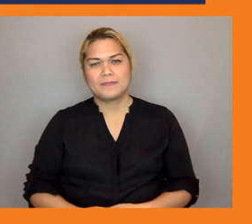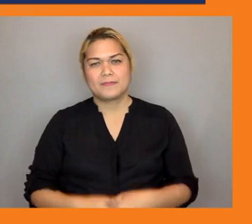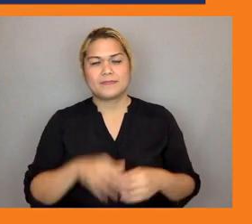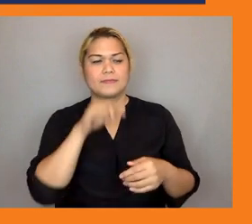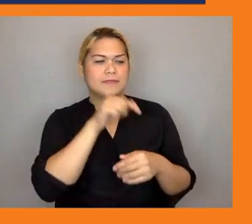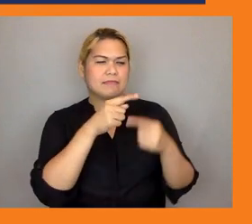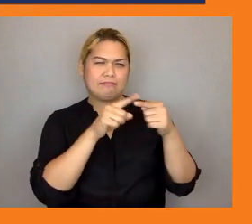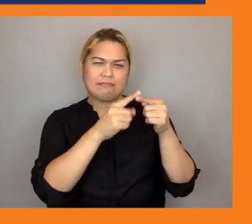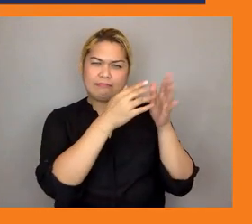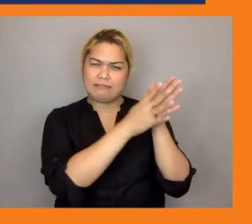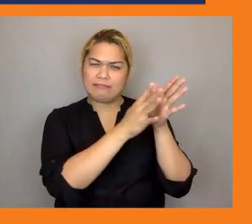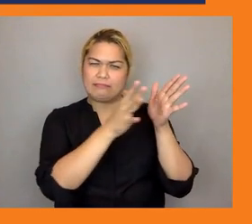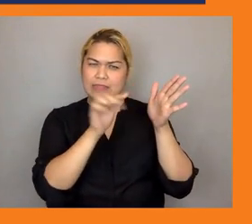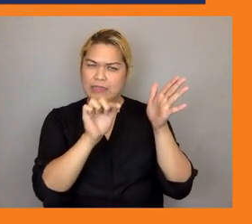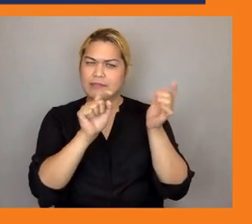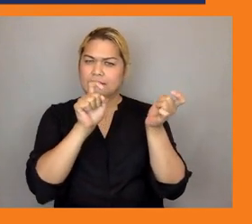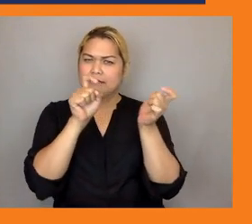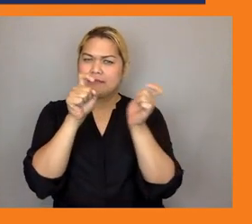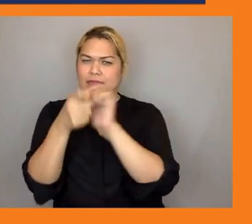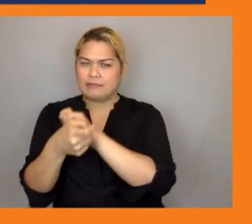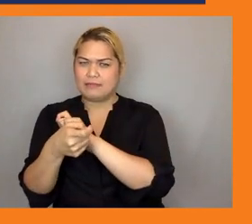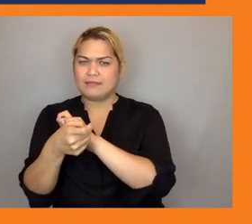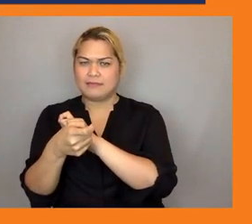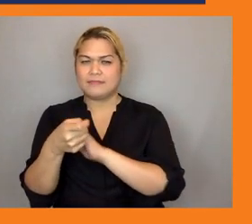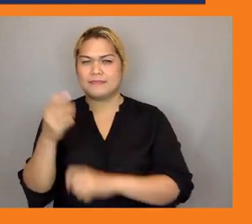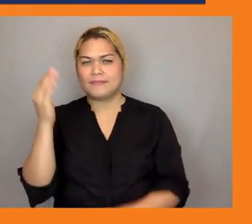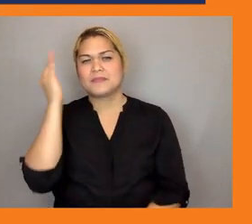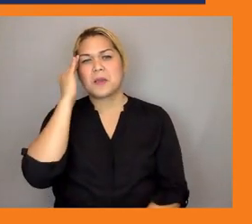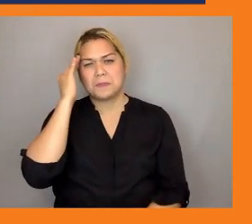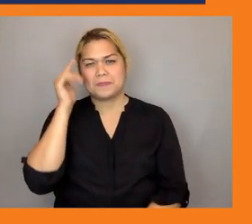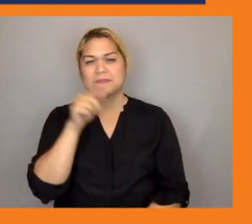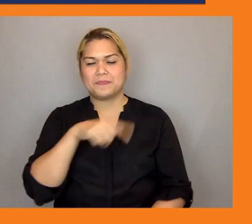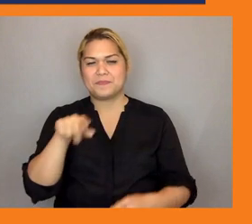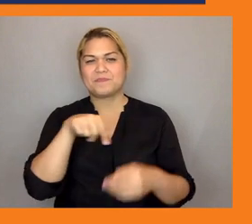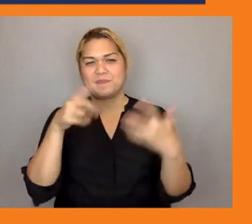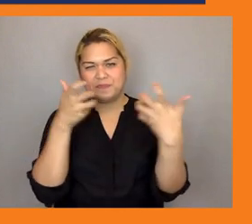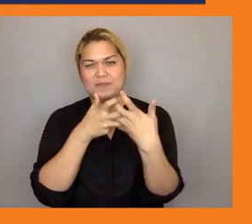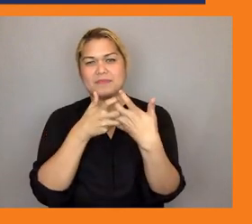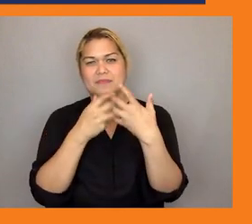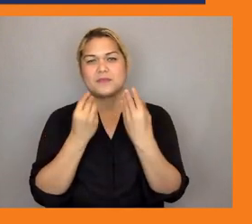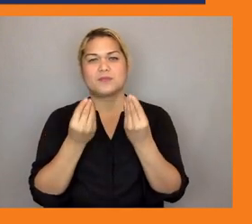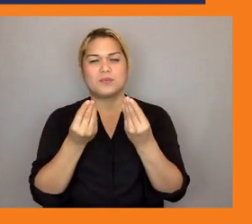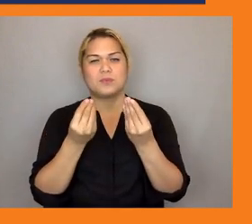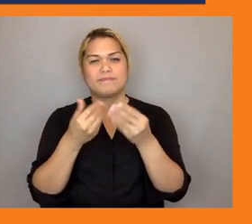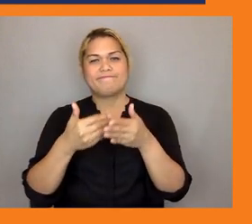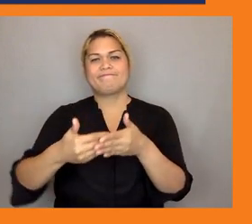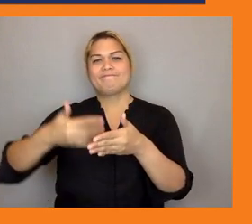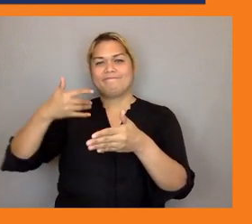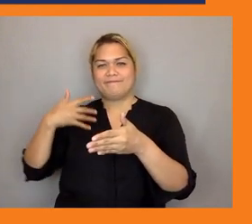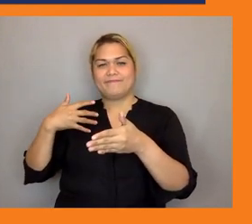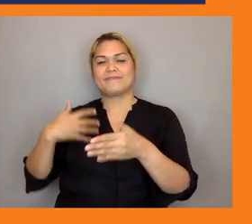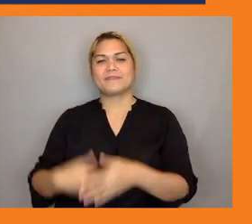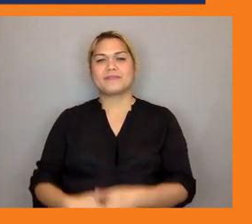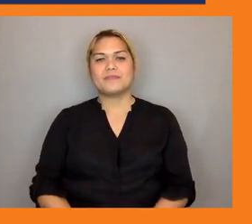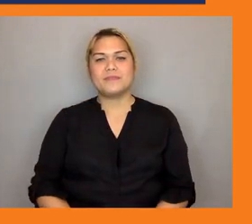same time as dealing with the immediate shorter term impacts then that um will integrate the needs of use more